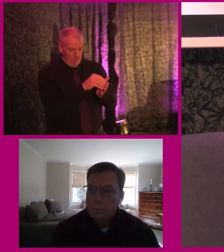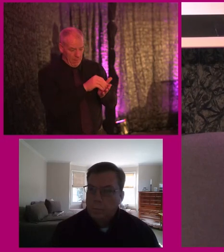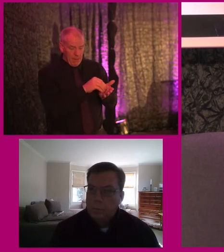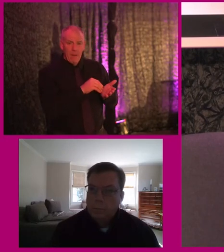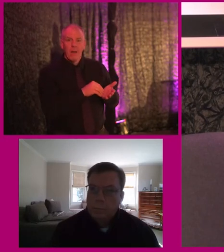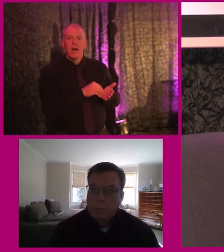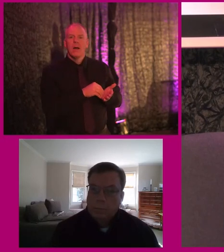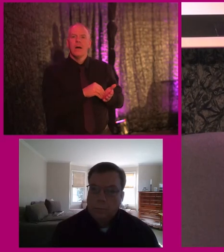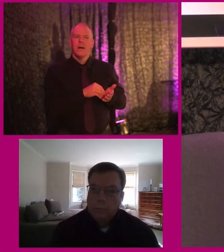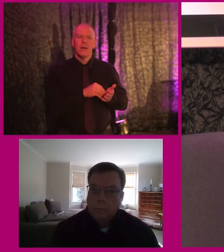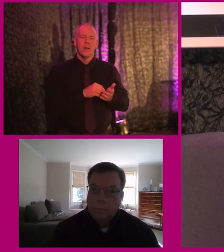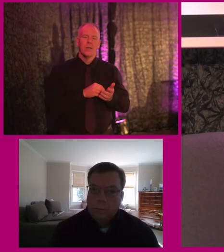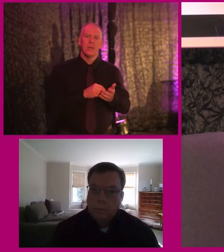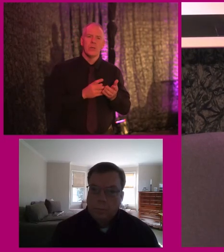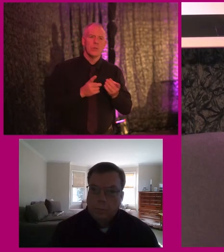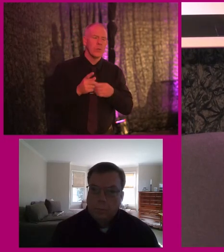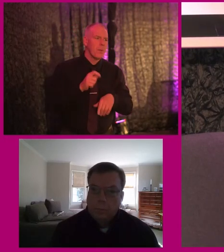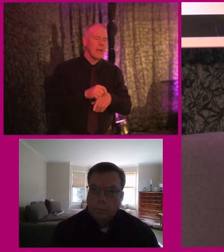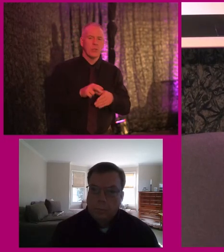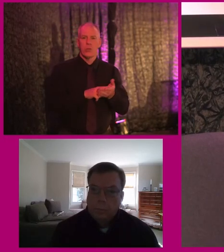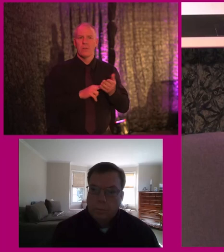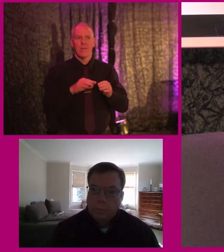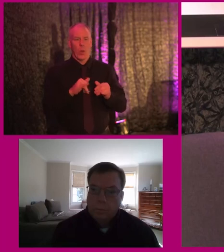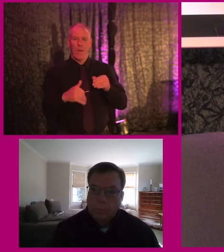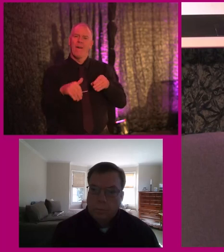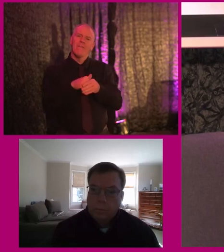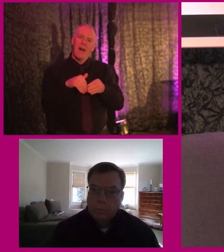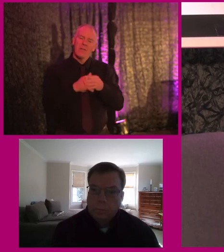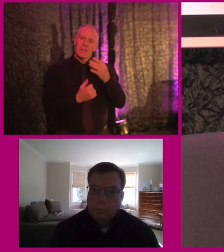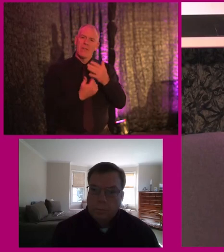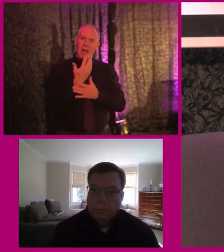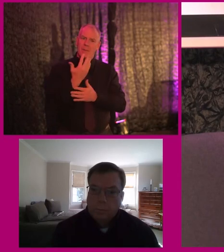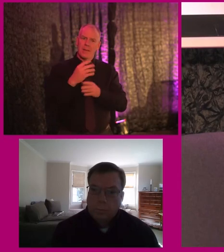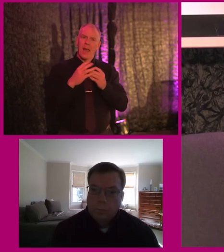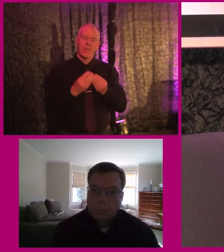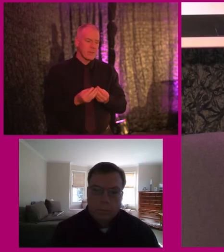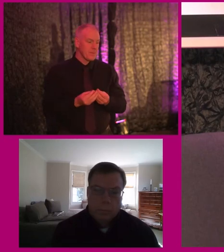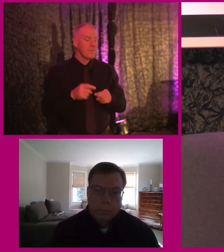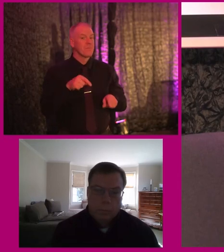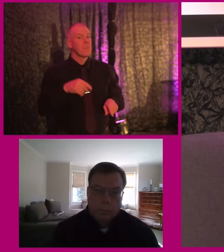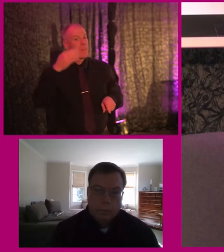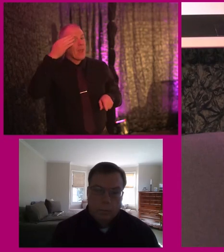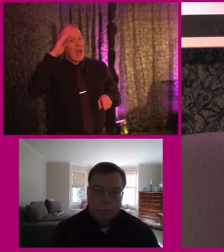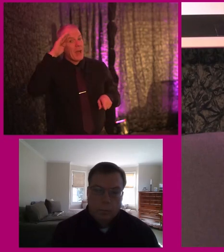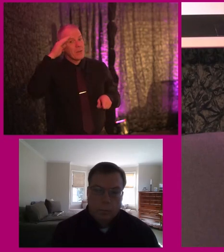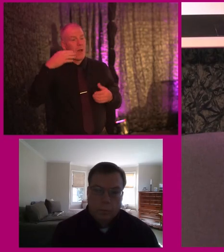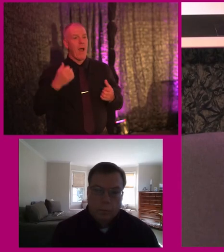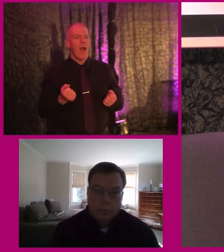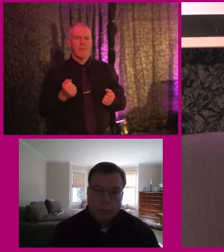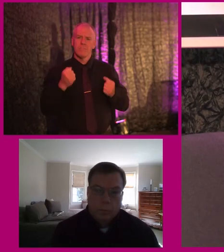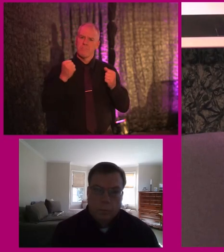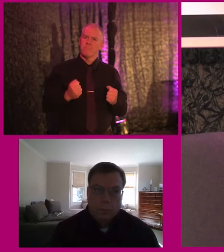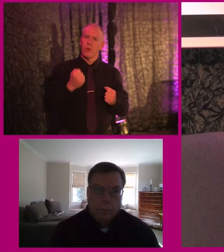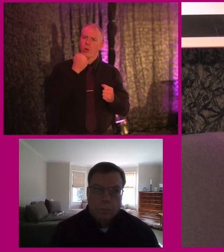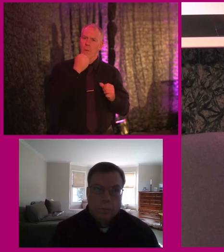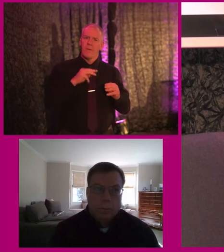Make the most use of those people who are already invested in developing things. In Ireland, we have a good number of